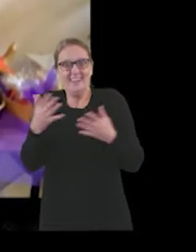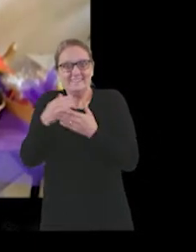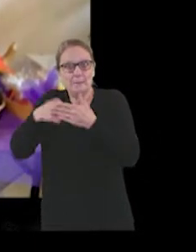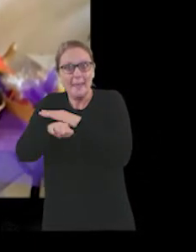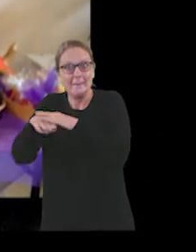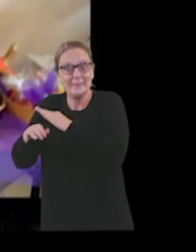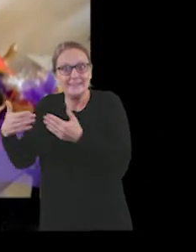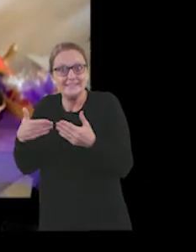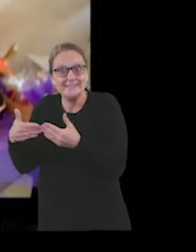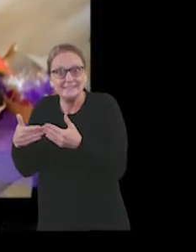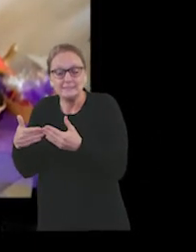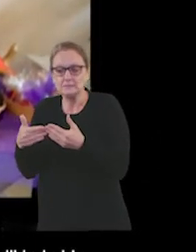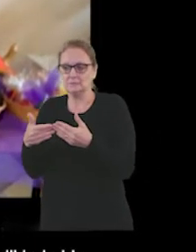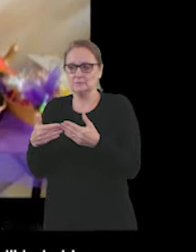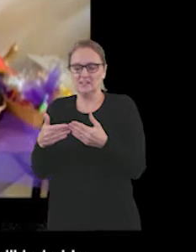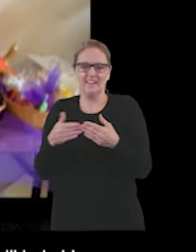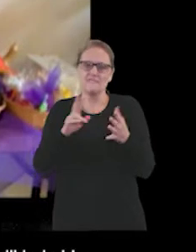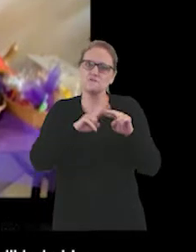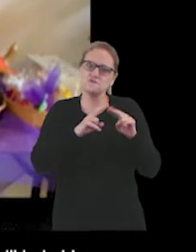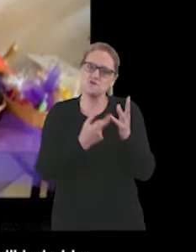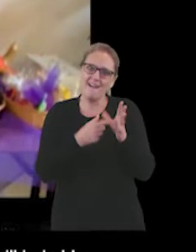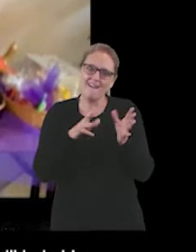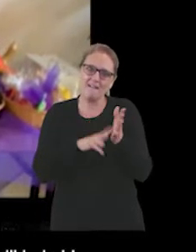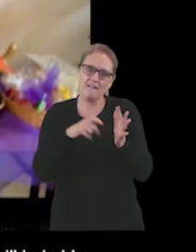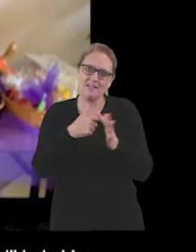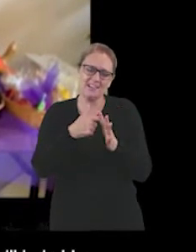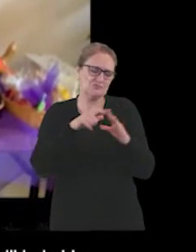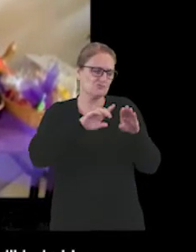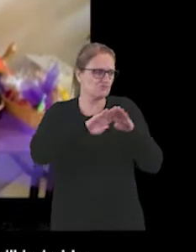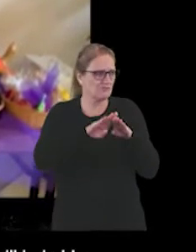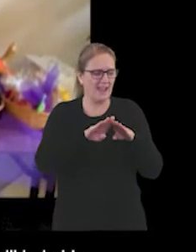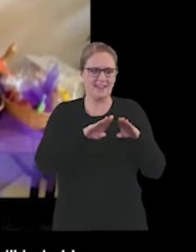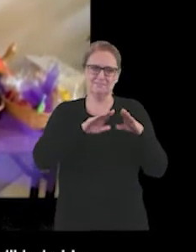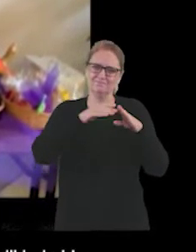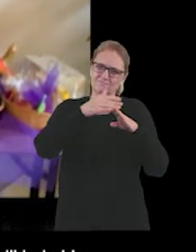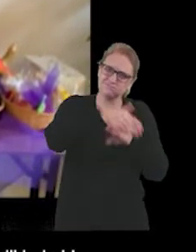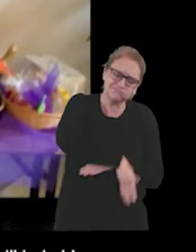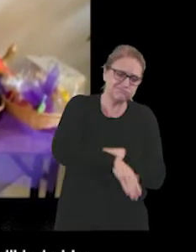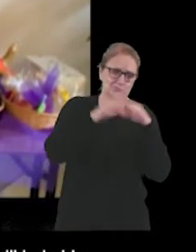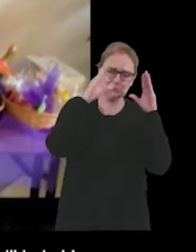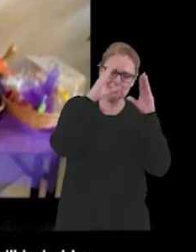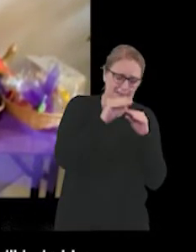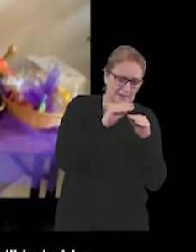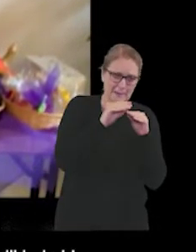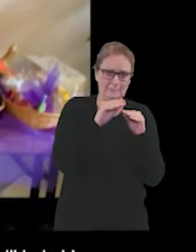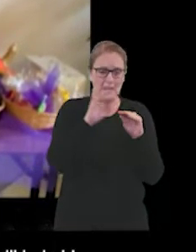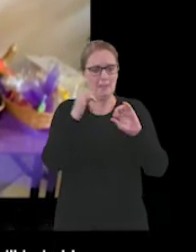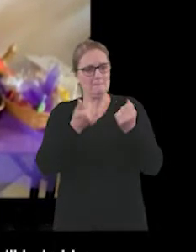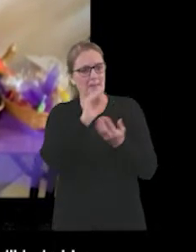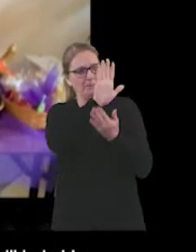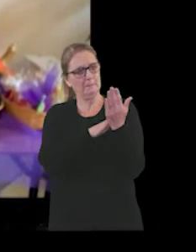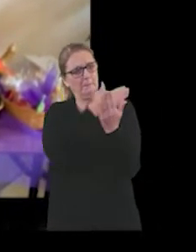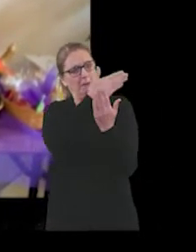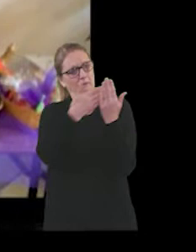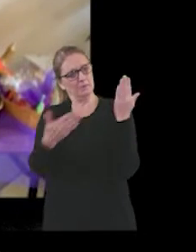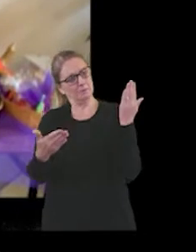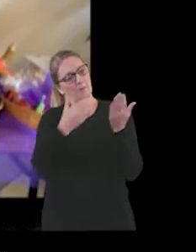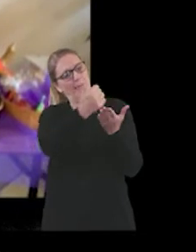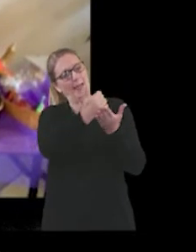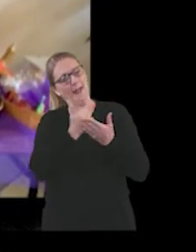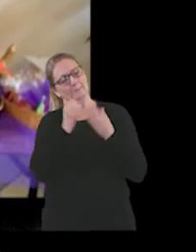is struggling to sleep. Maybe the poet competition will help him reap all the backdated sleep.